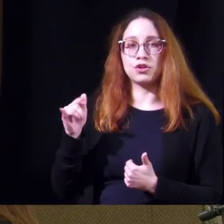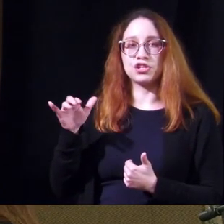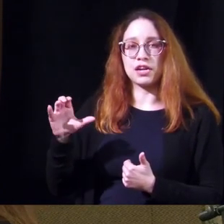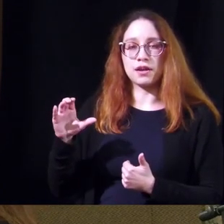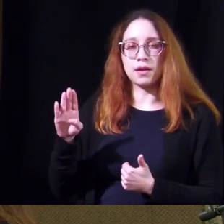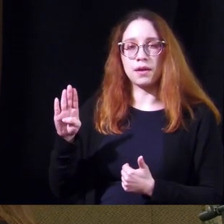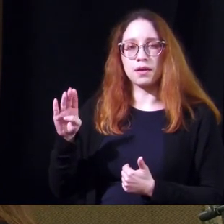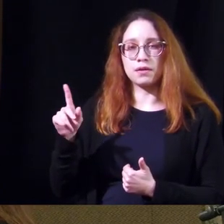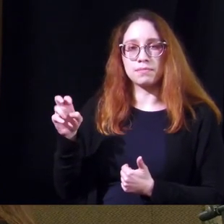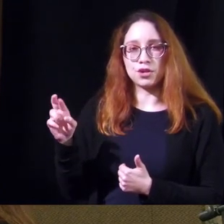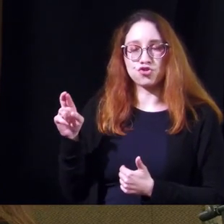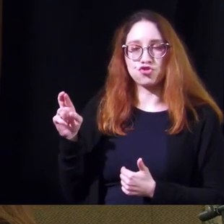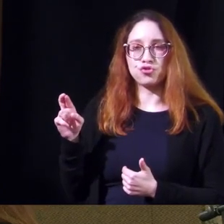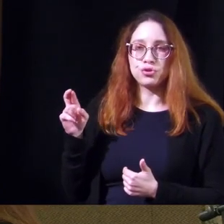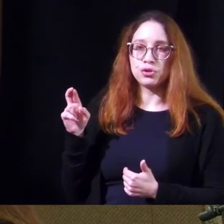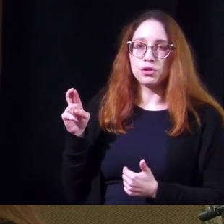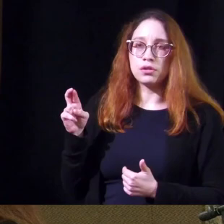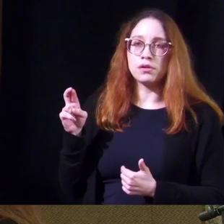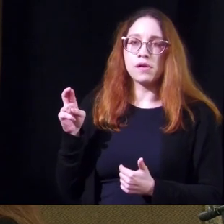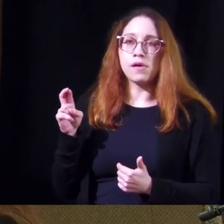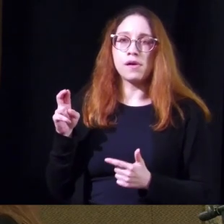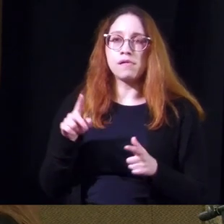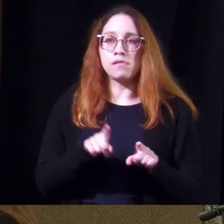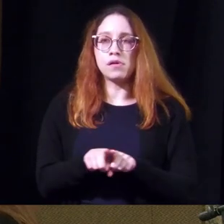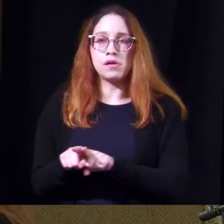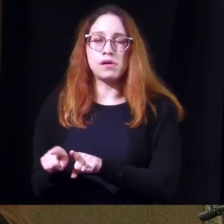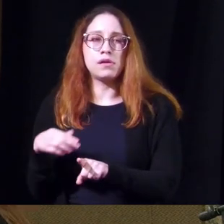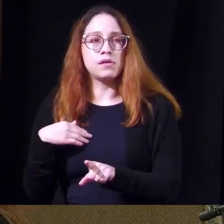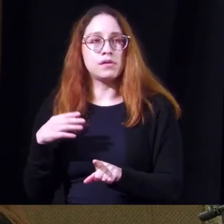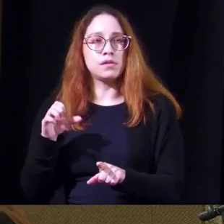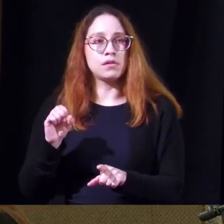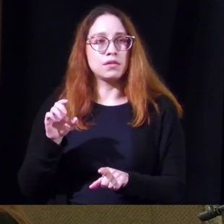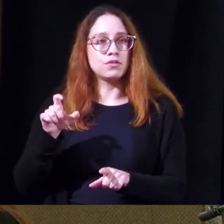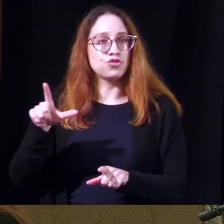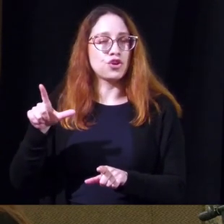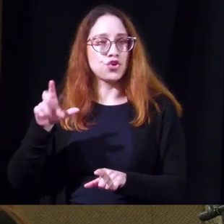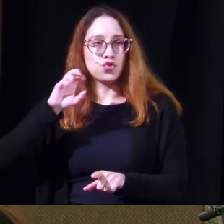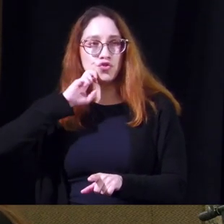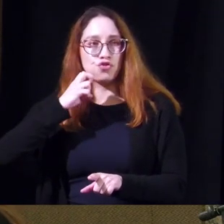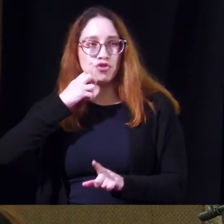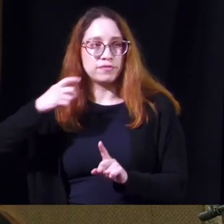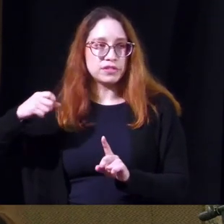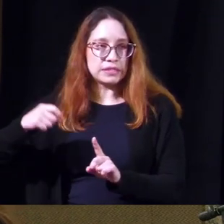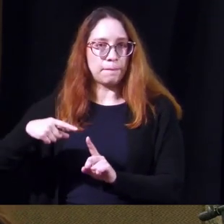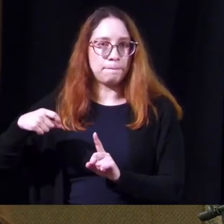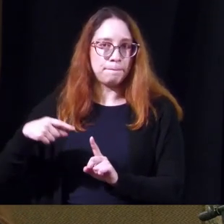and also has the sacral nerve stimulator